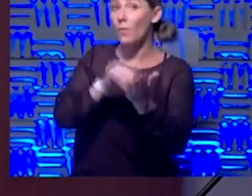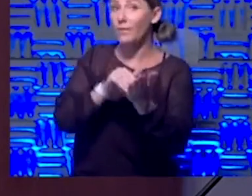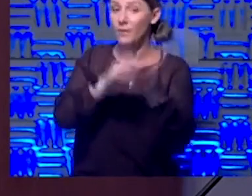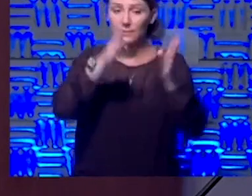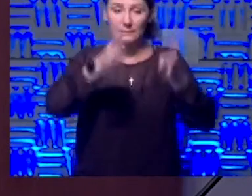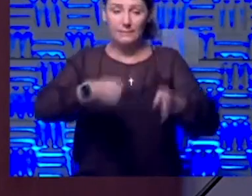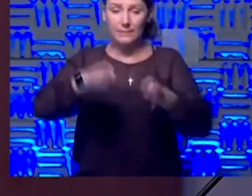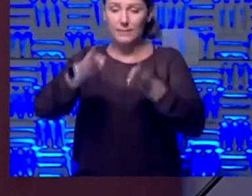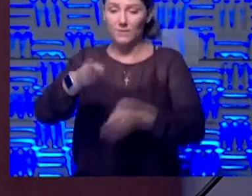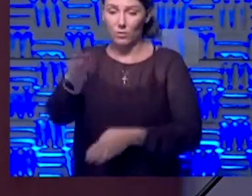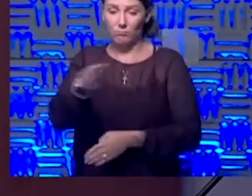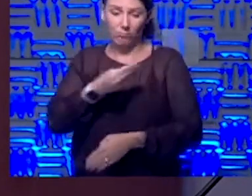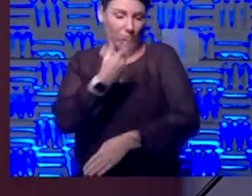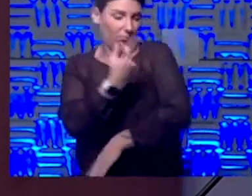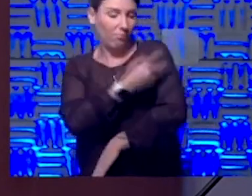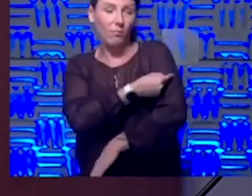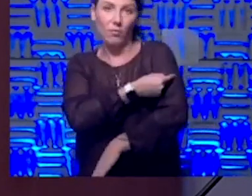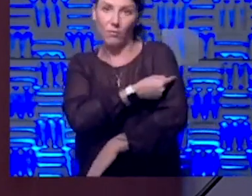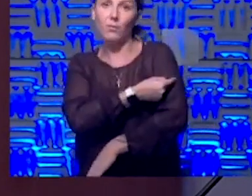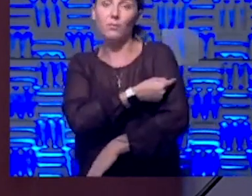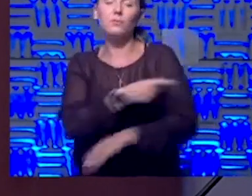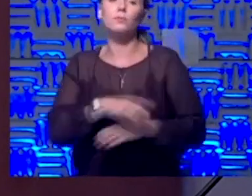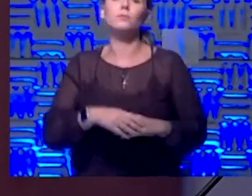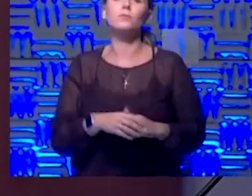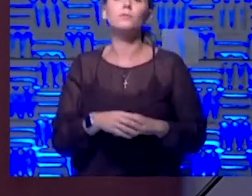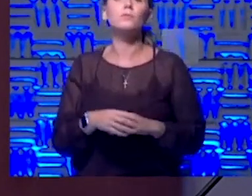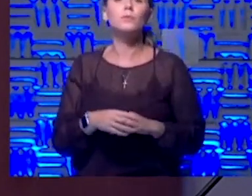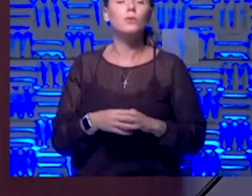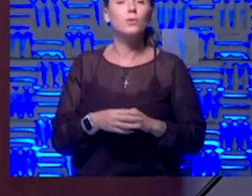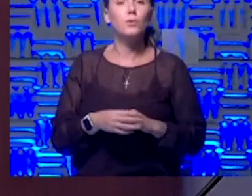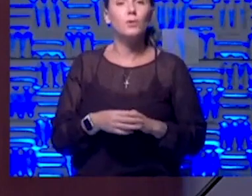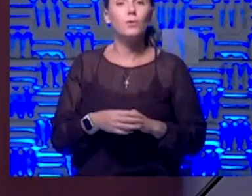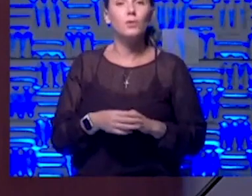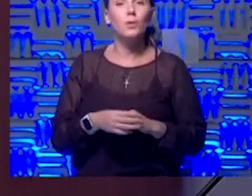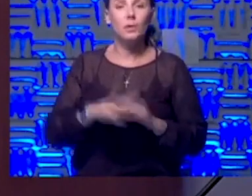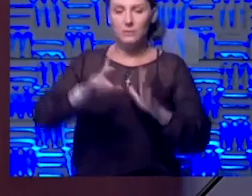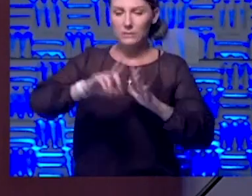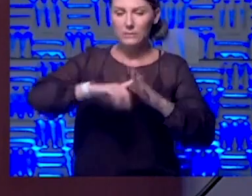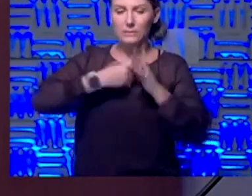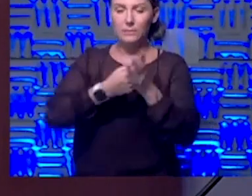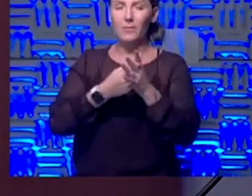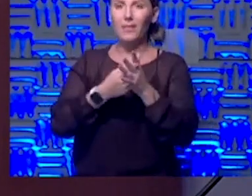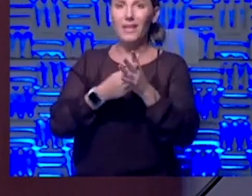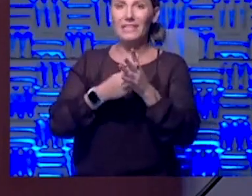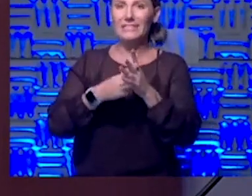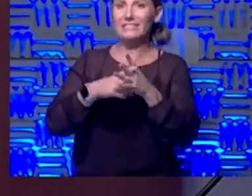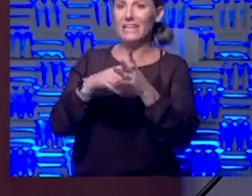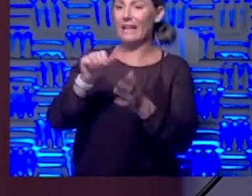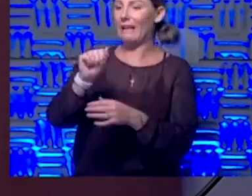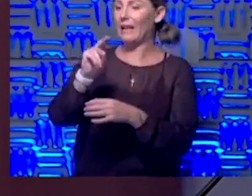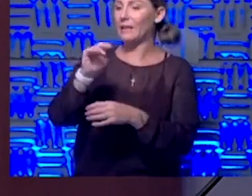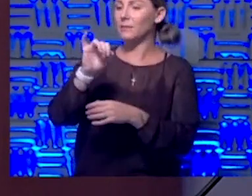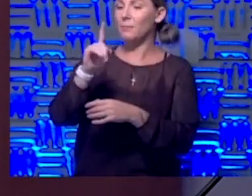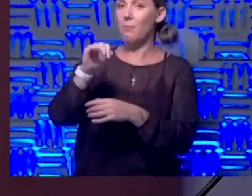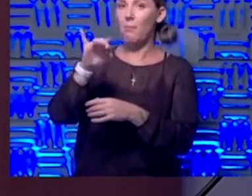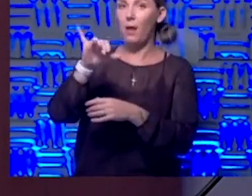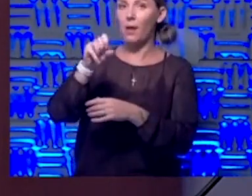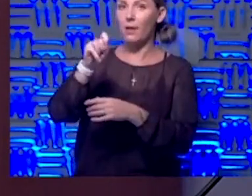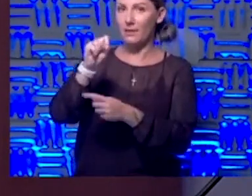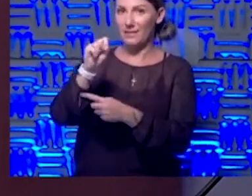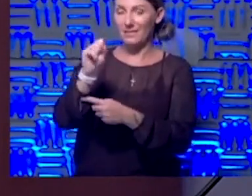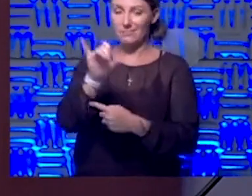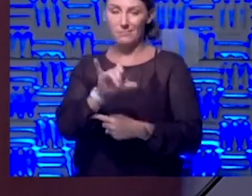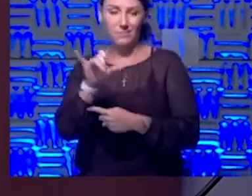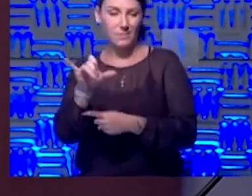that were given this vaccine that it simulated antibodies like we want to see them, just as good as